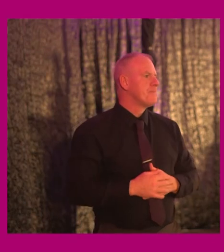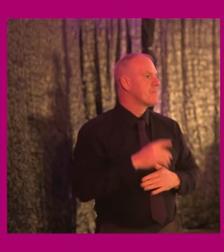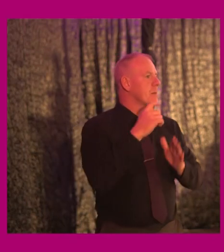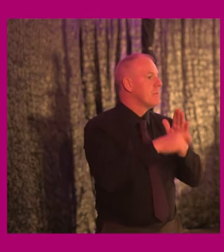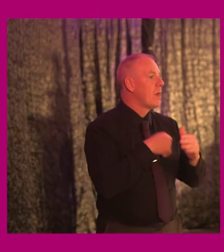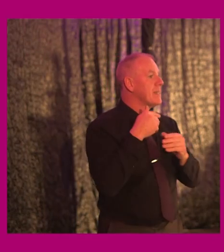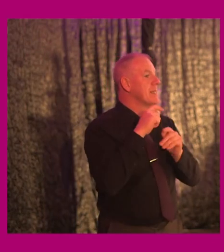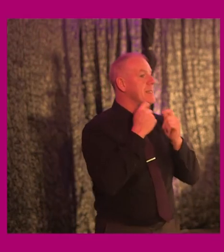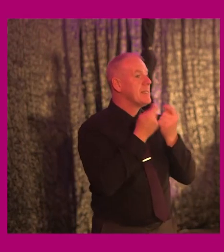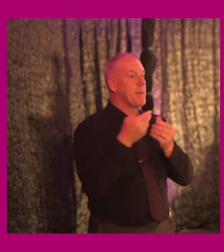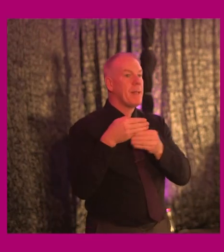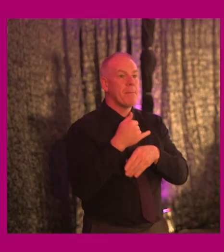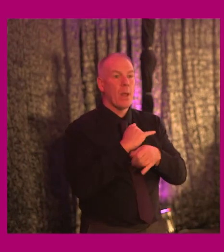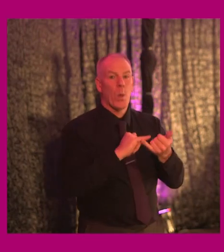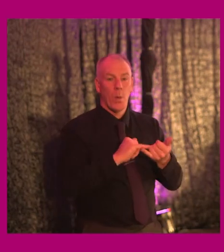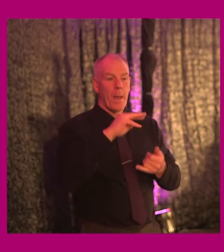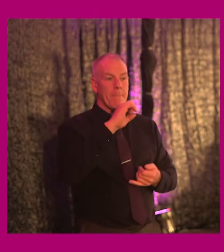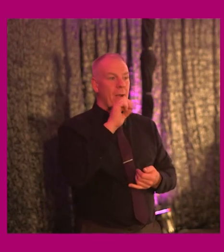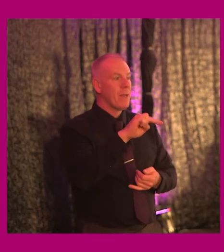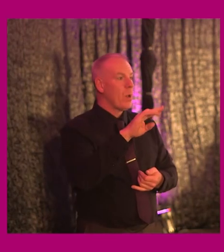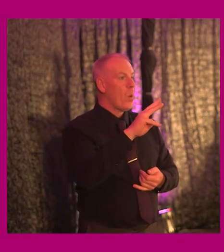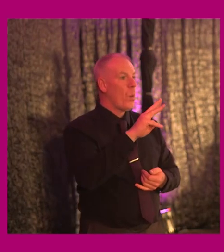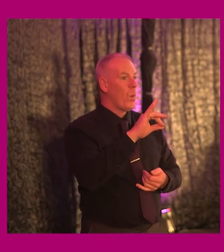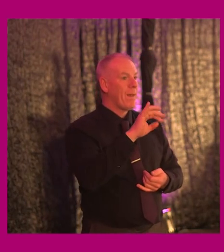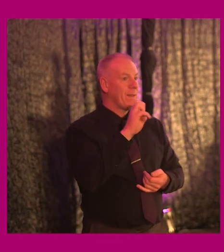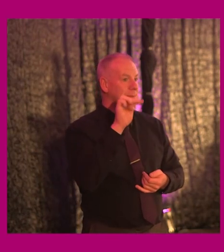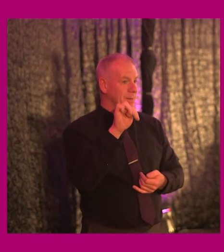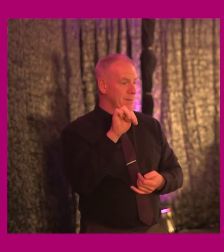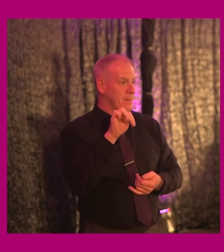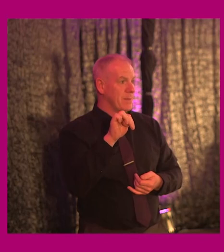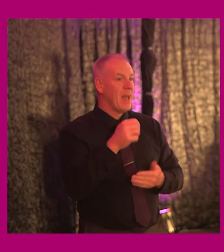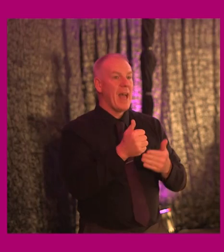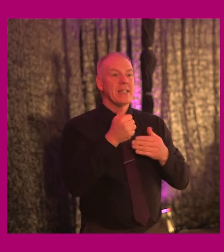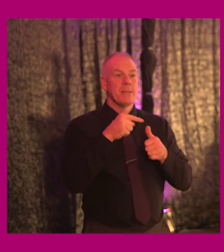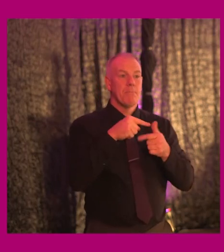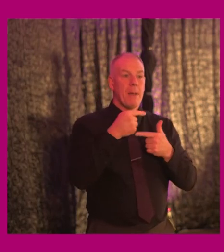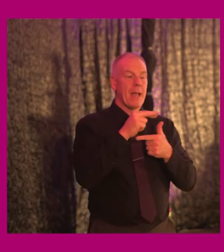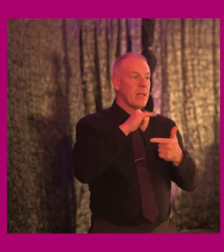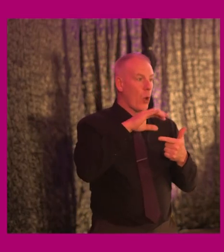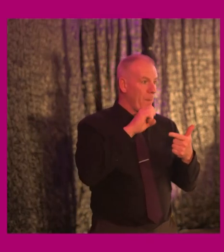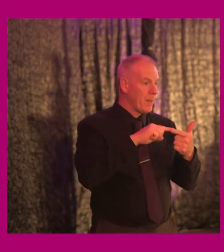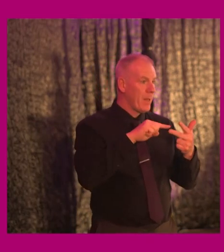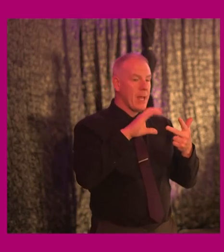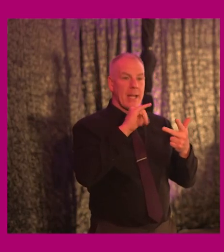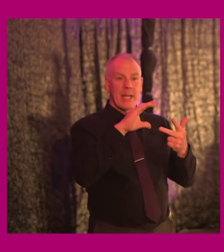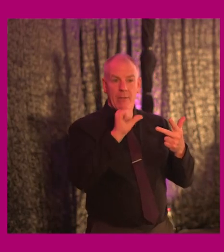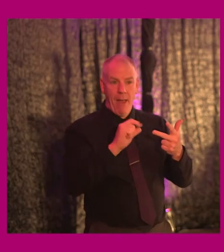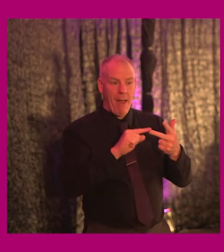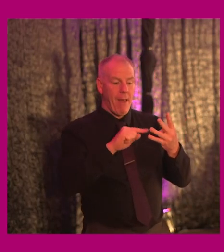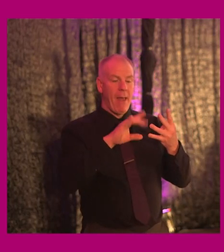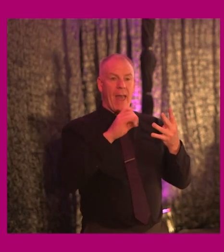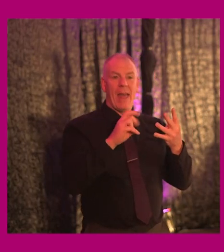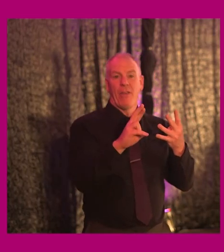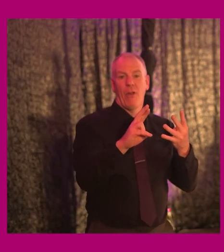team was led by Marion Wilkinson, uh, but she was ably assisted by Naomi Oldenberg, Cleanna Doherty, Heather O'Leary